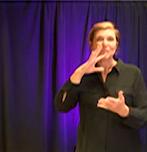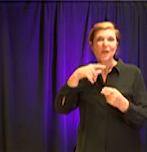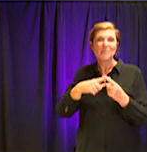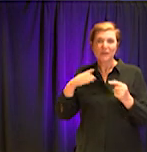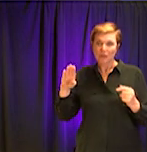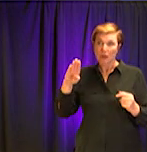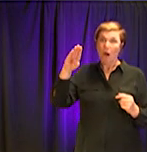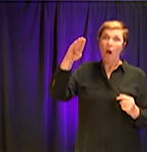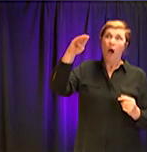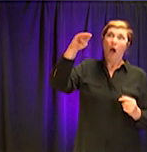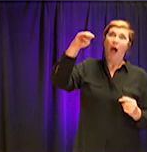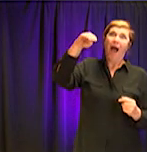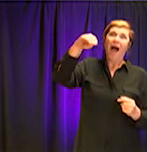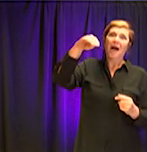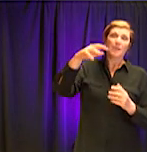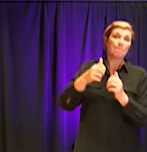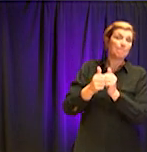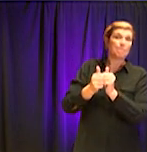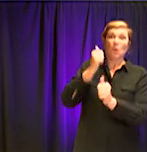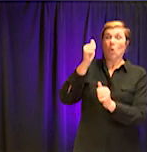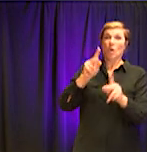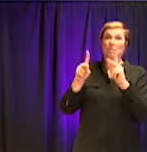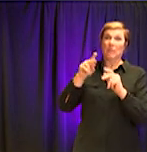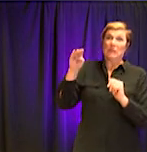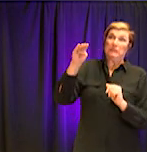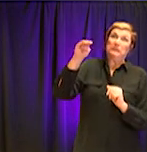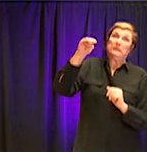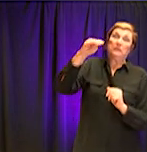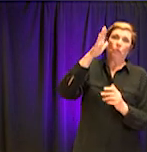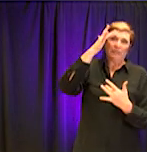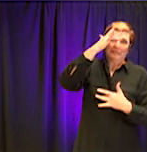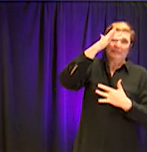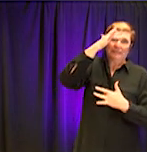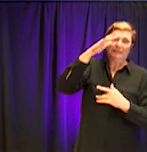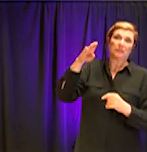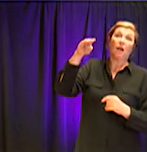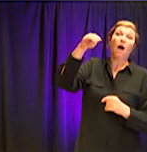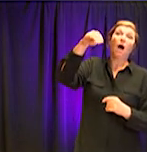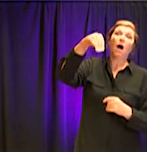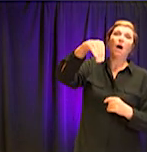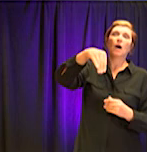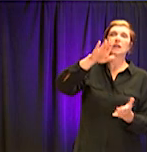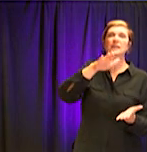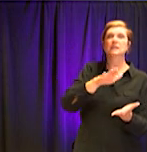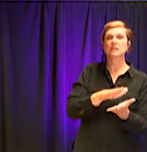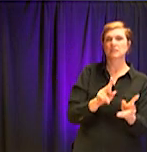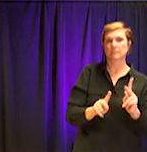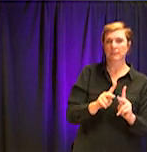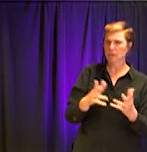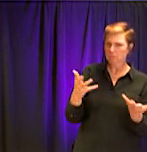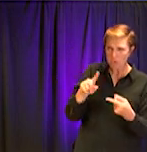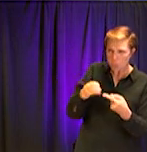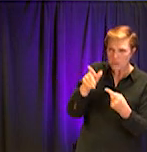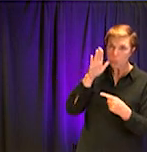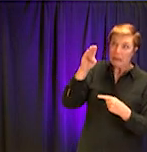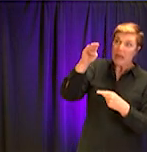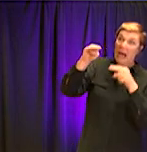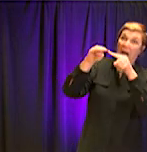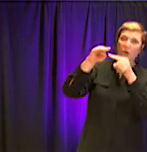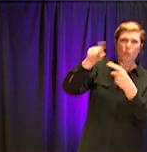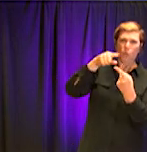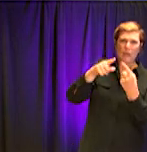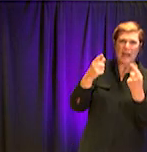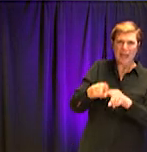about, begins to diminish. Um, so great questions. I think, uh, I can tell you what, what everybody knows now, um,